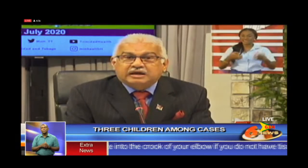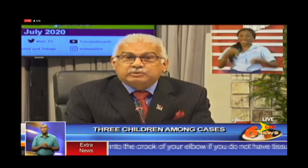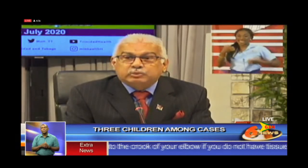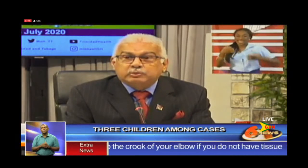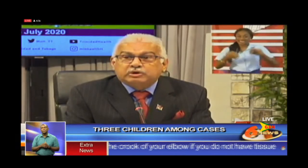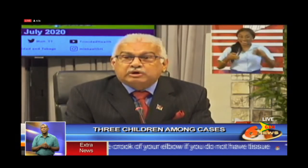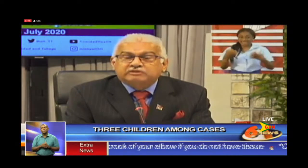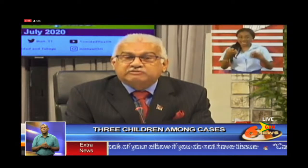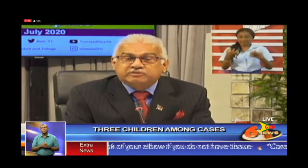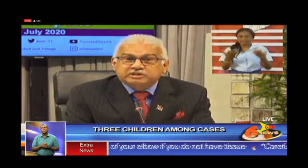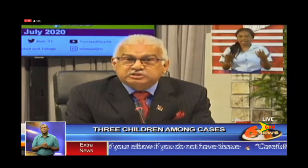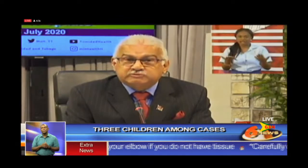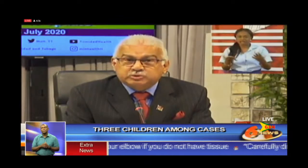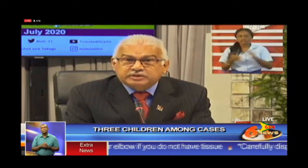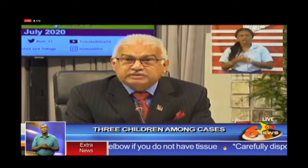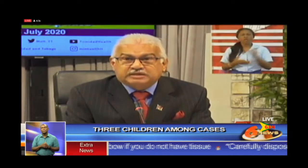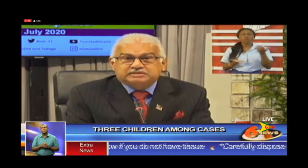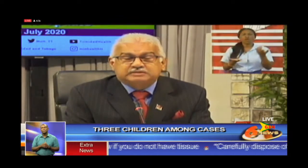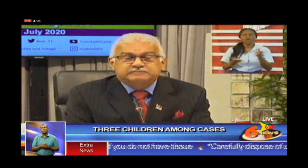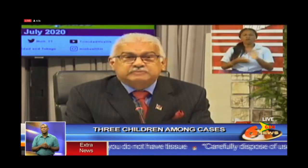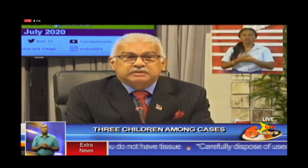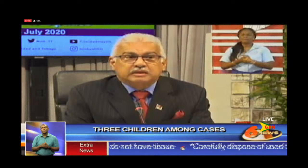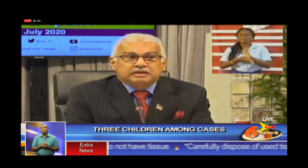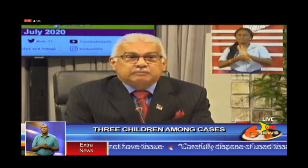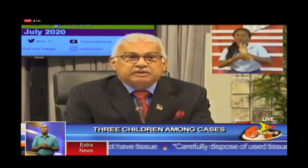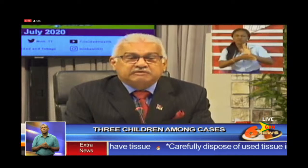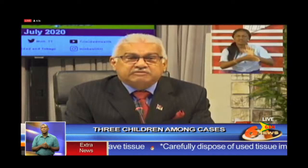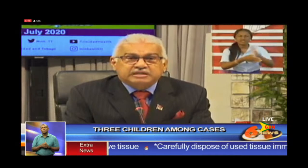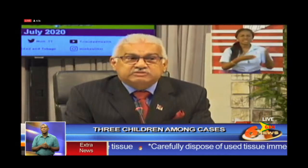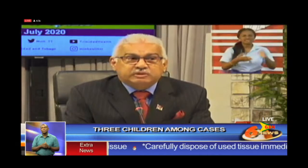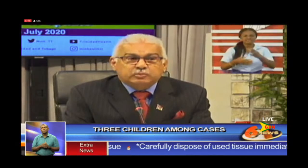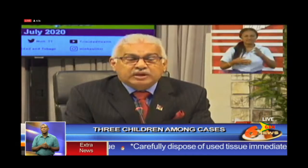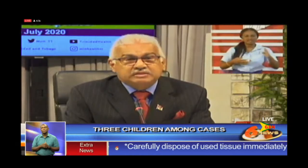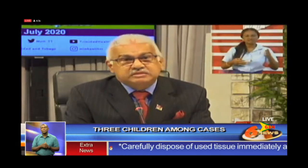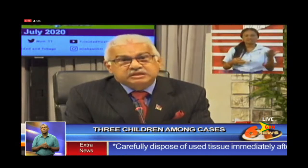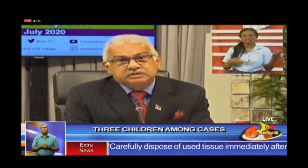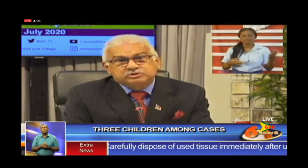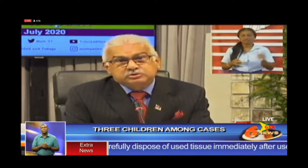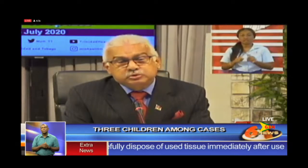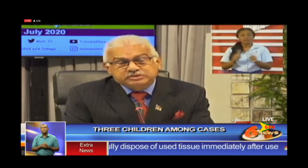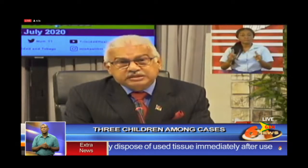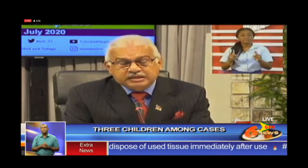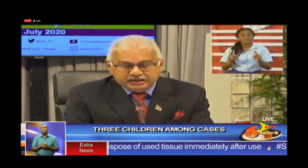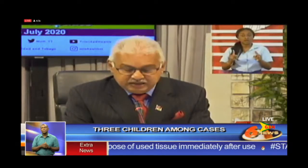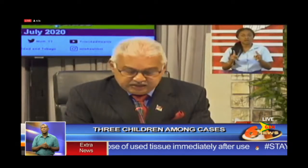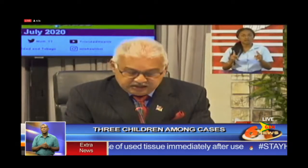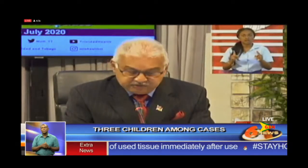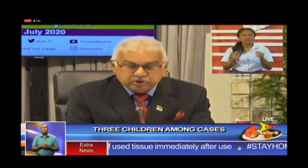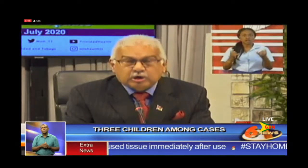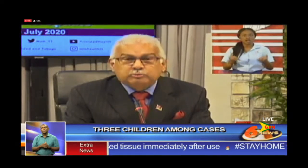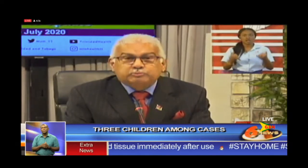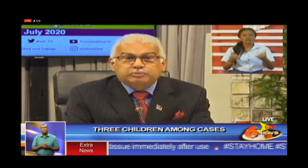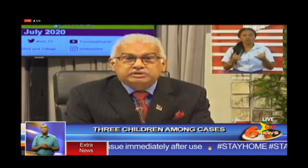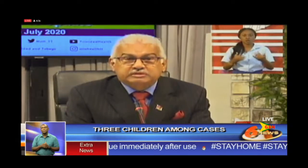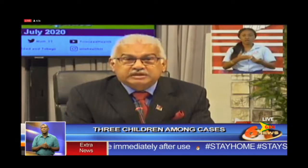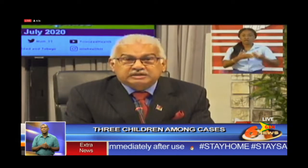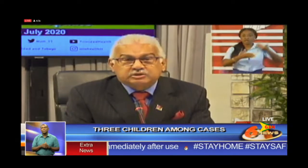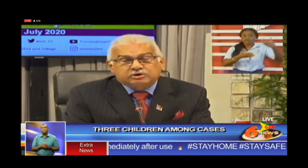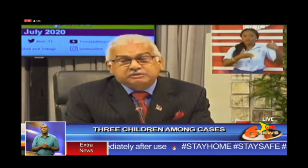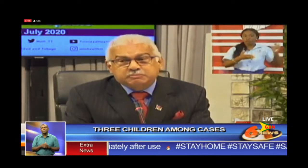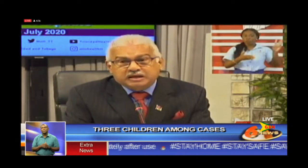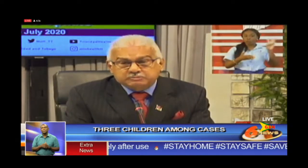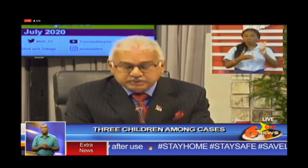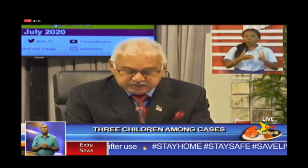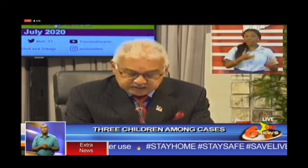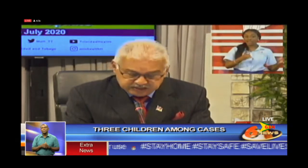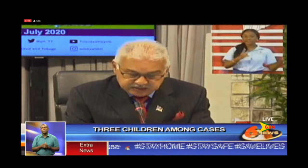and we were on the verge of doing that. But events from Wednesday to today have now put that